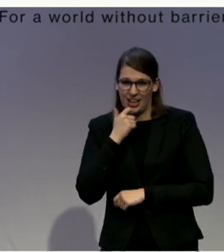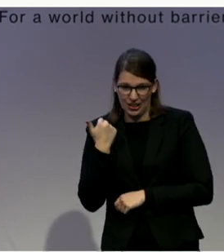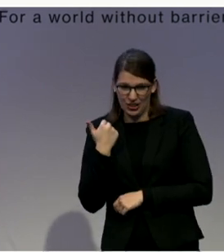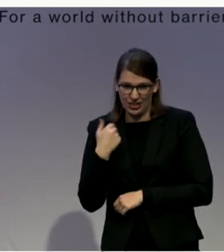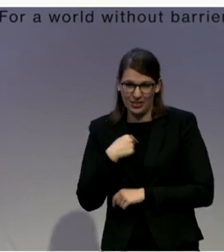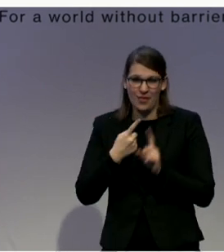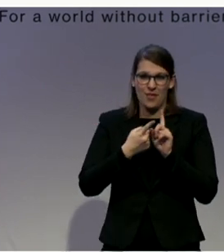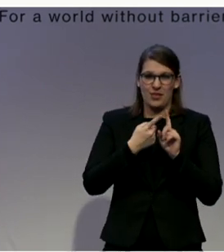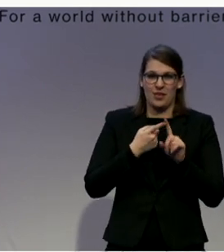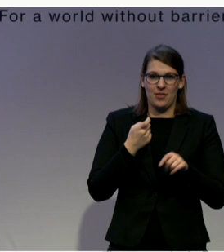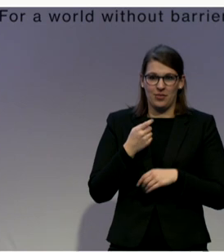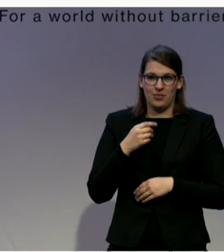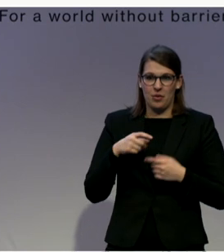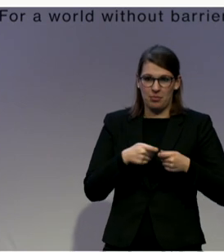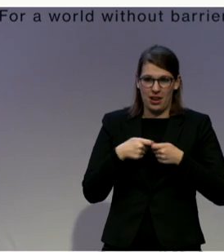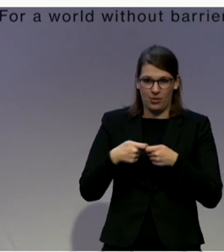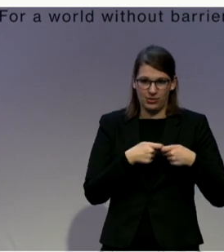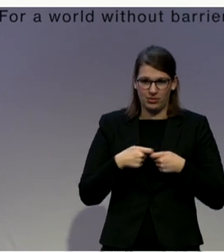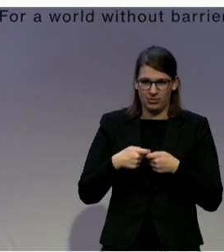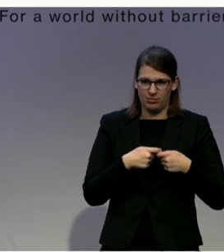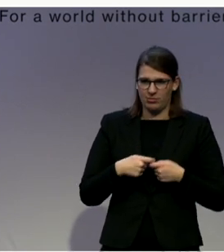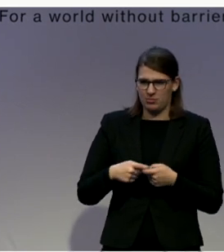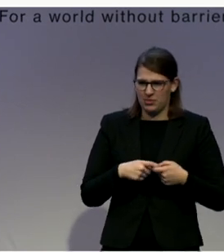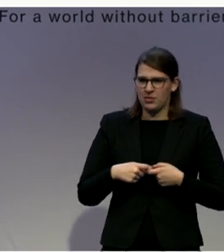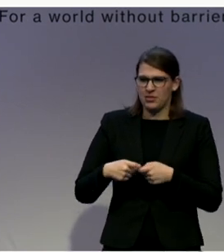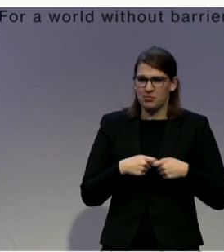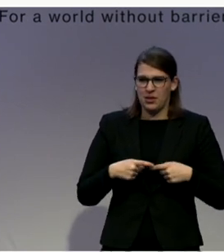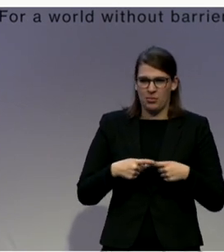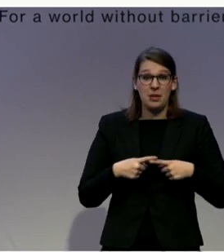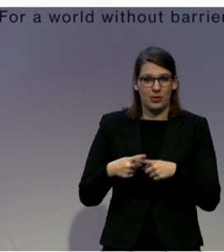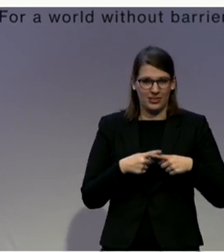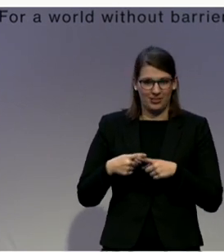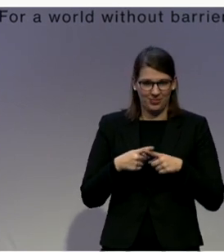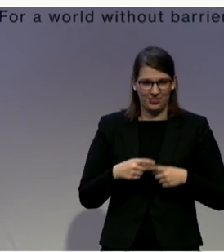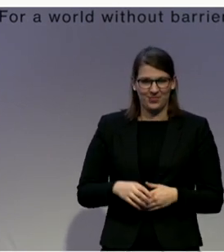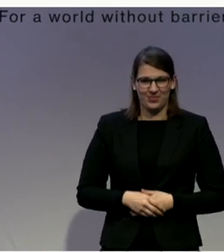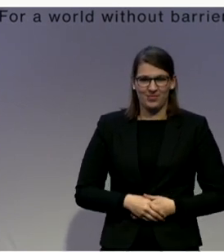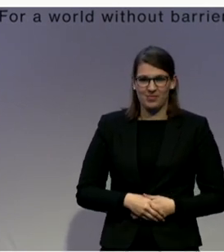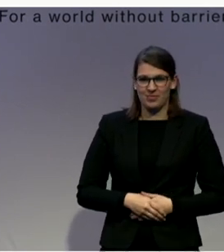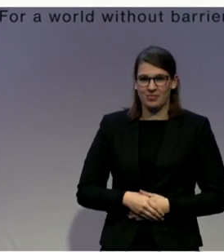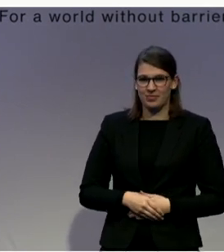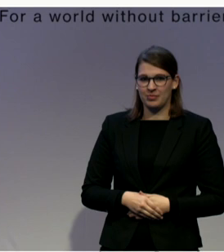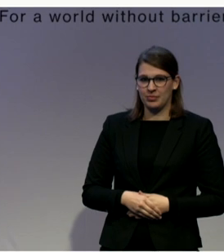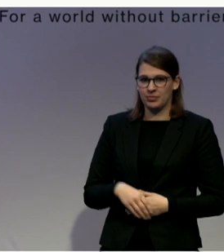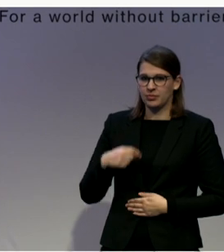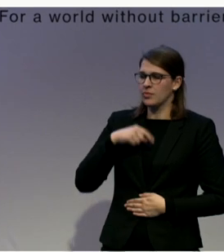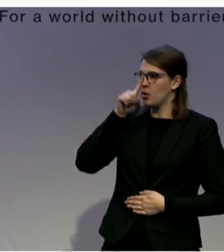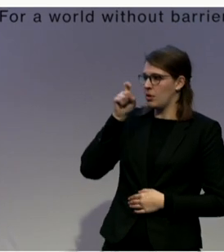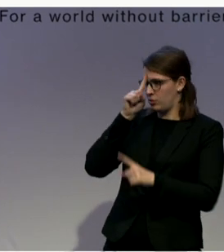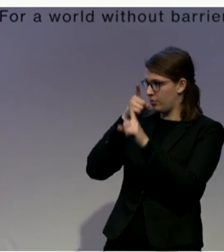I have a question for Frank. I have a question for